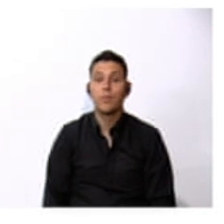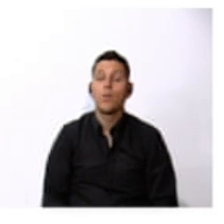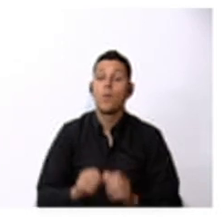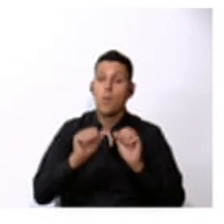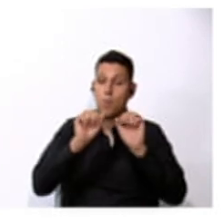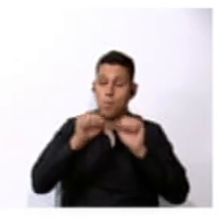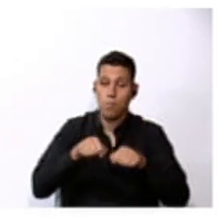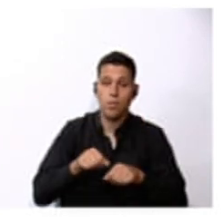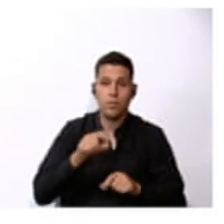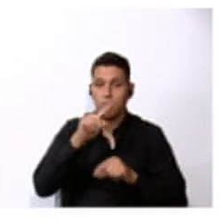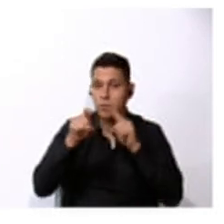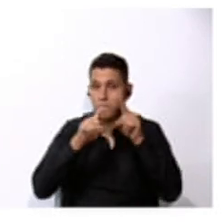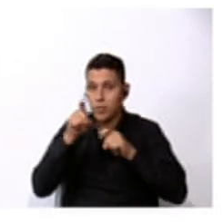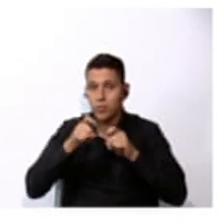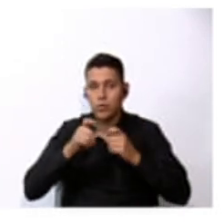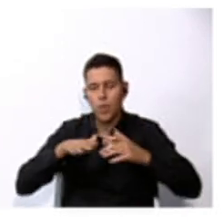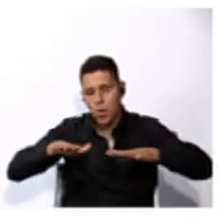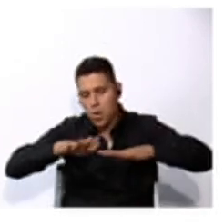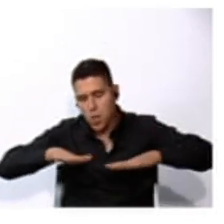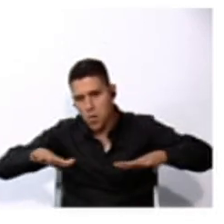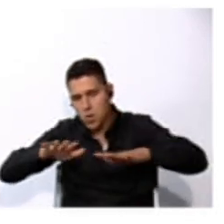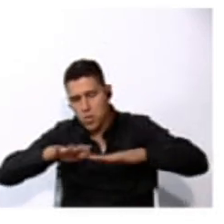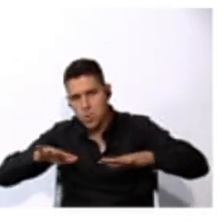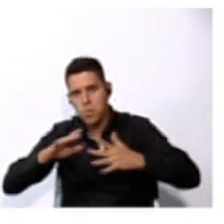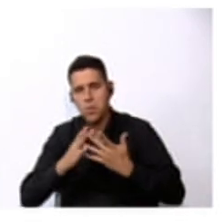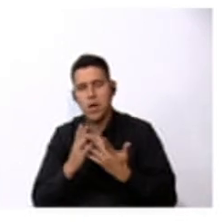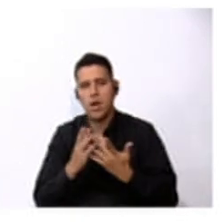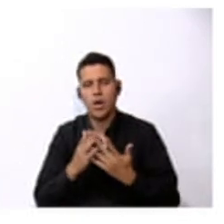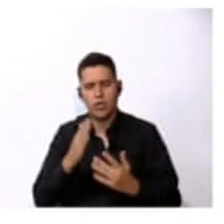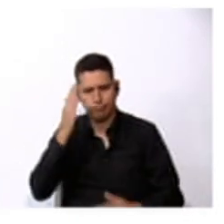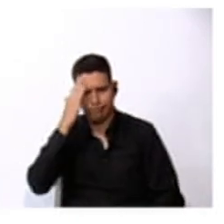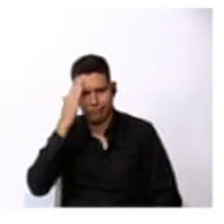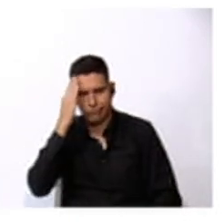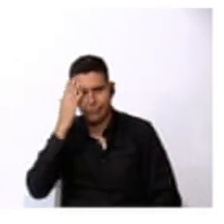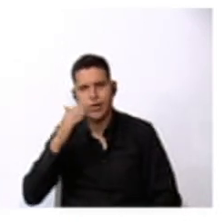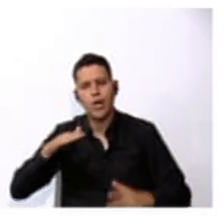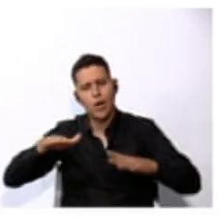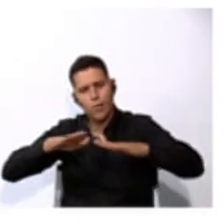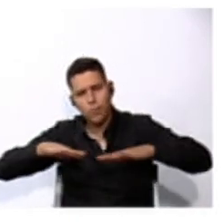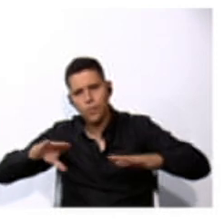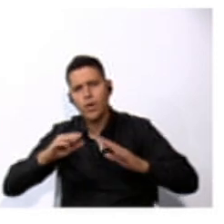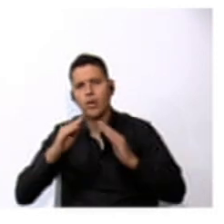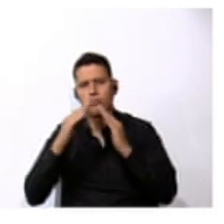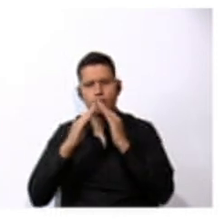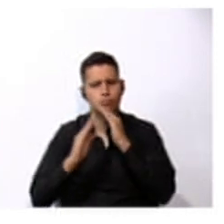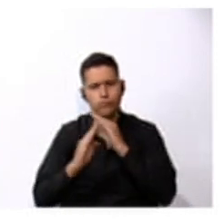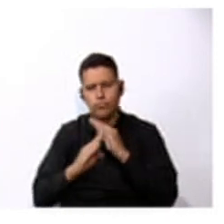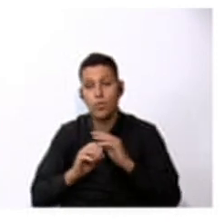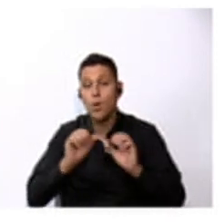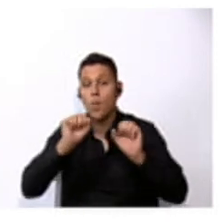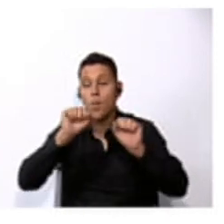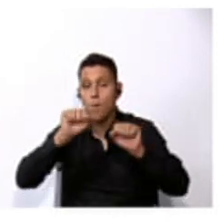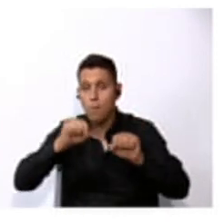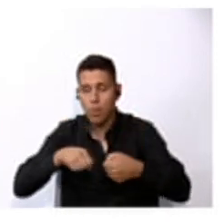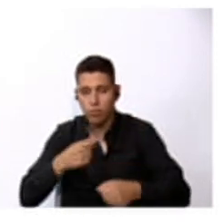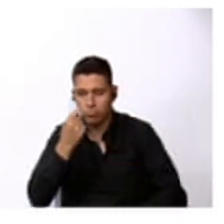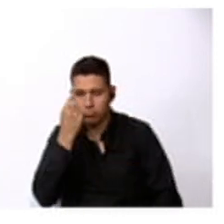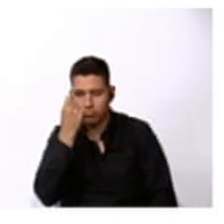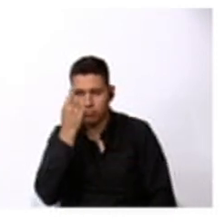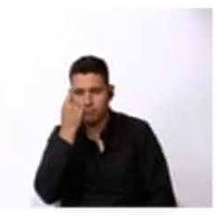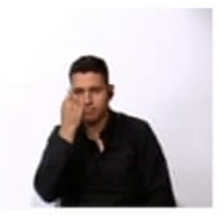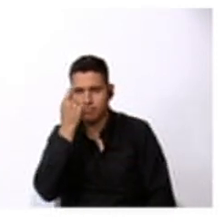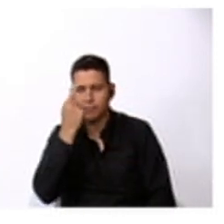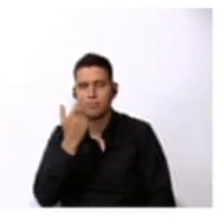ask for the location of a familiar object. Remember the directions? And I can show understanding of